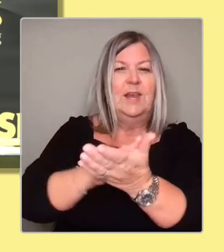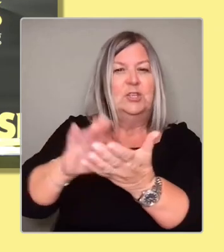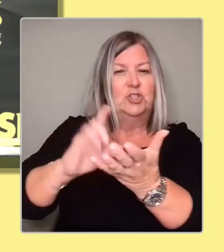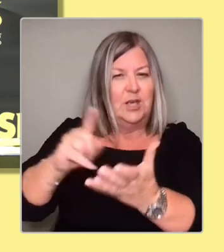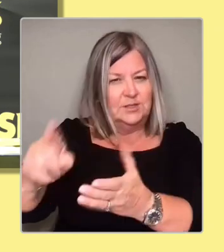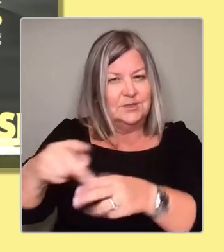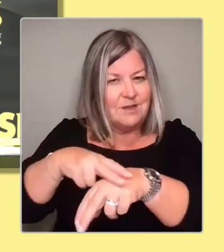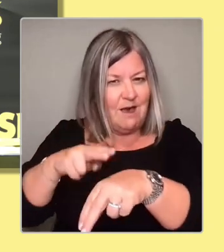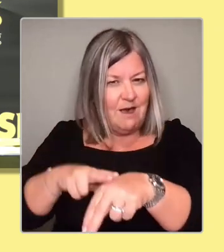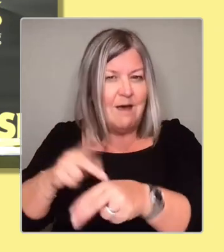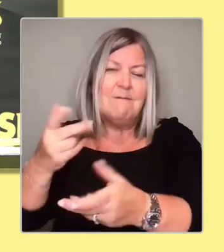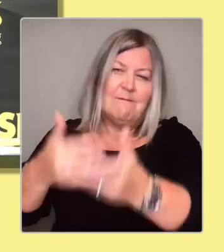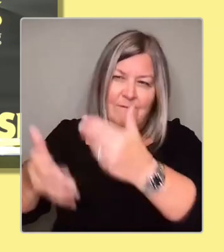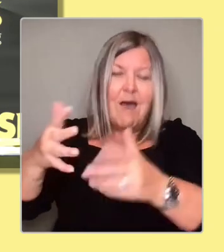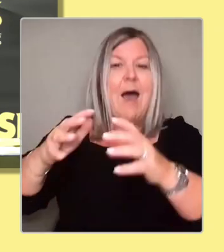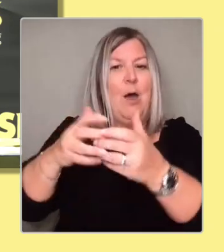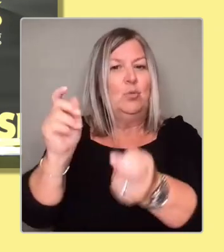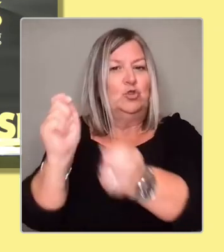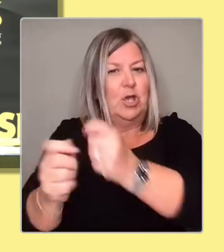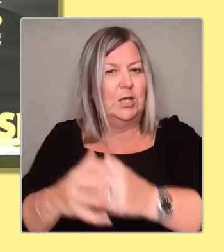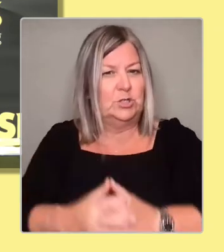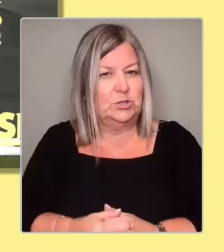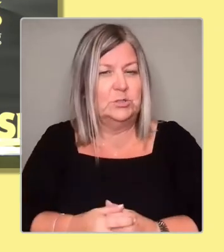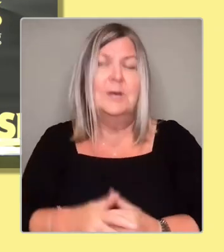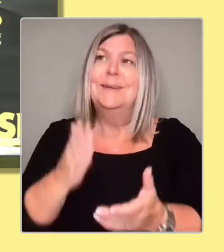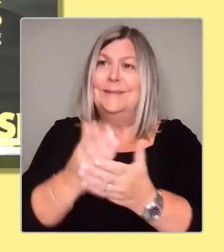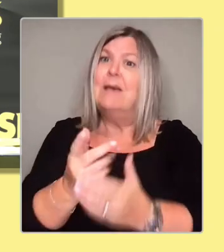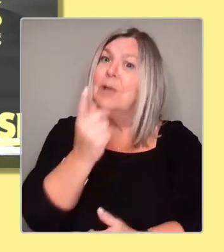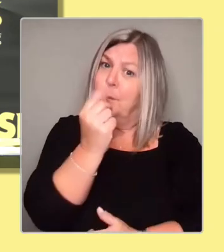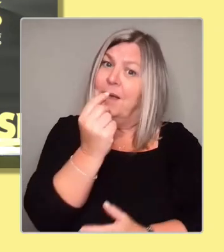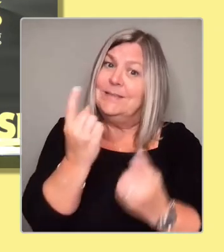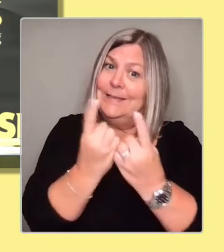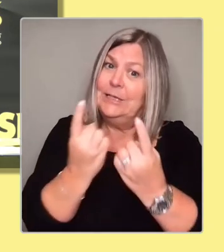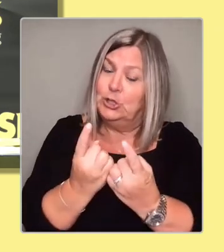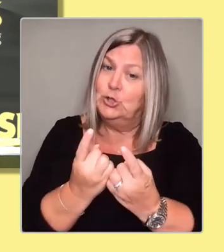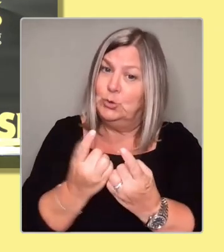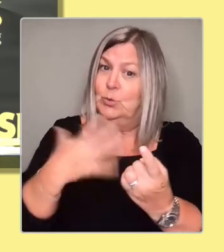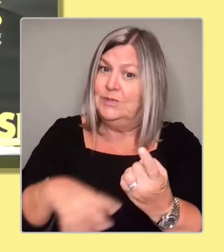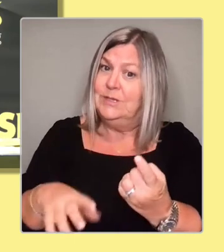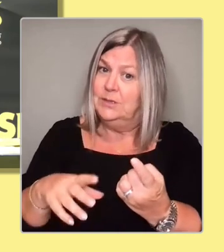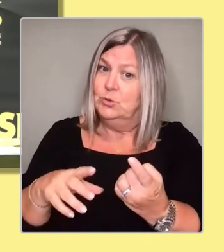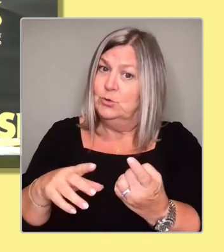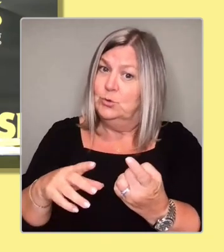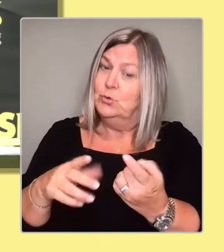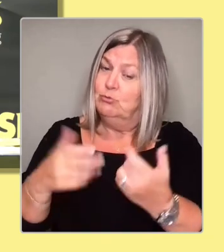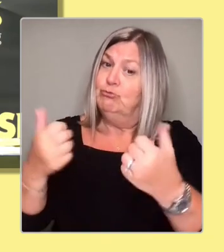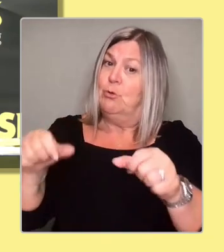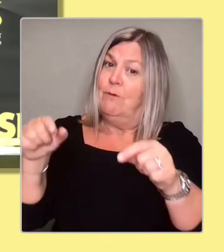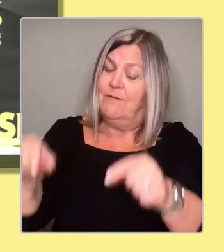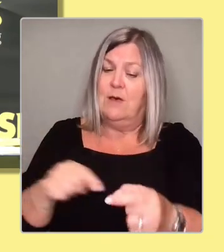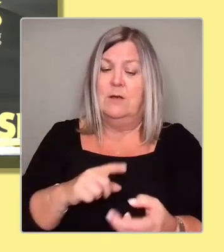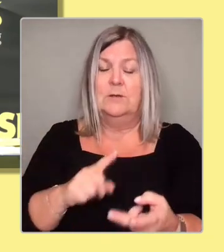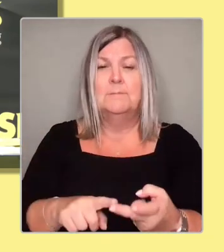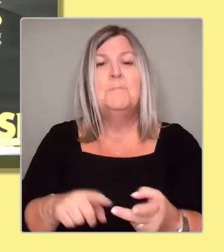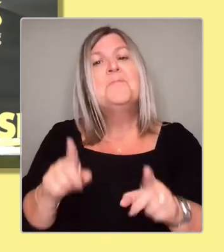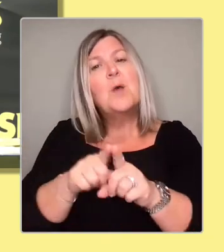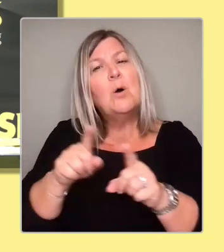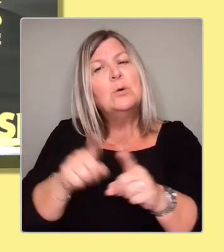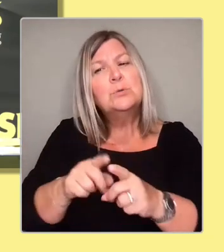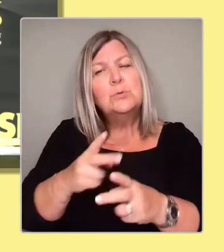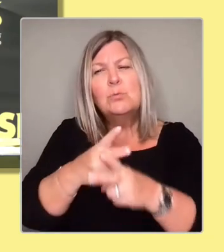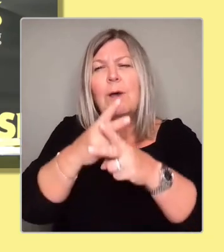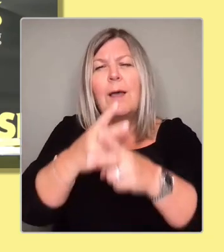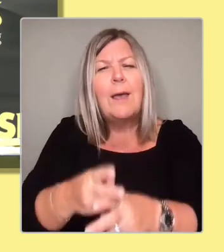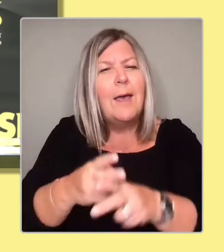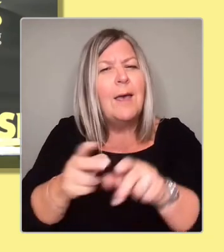issues there. I think we need to look at that. And I think we should be looking at giving care to people closer to where their